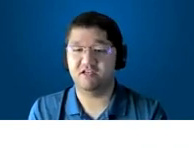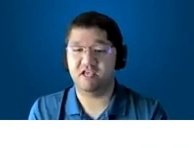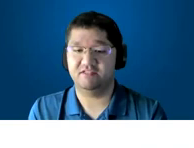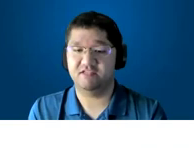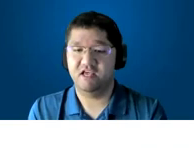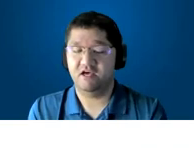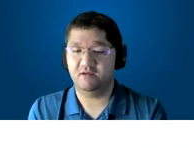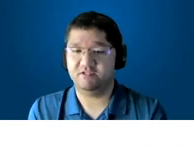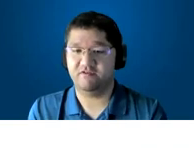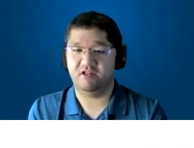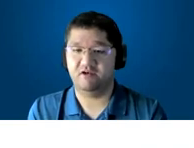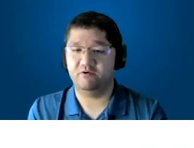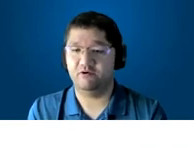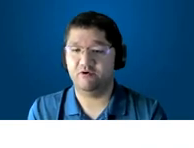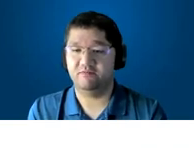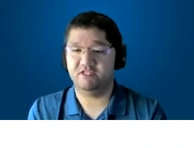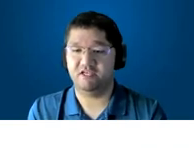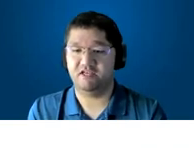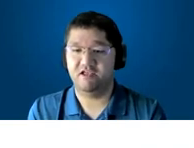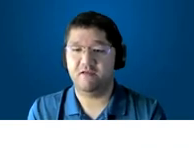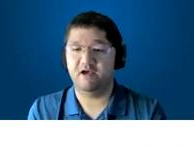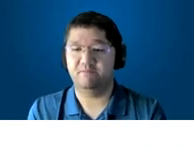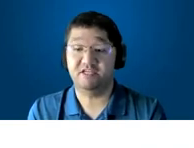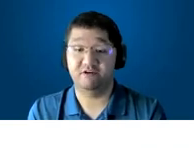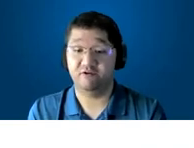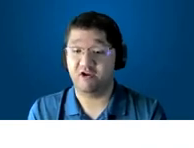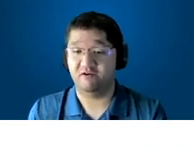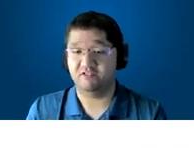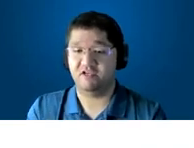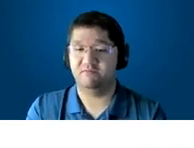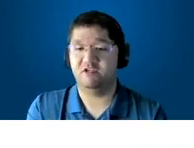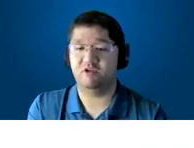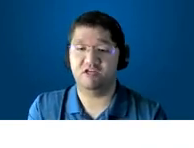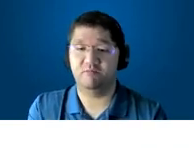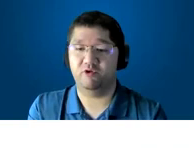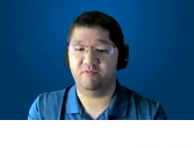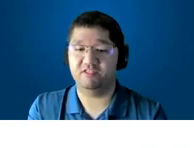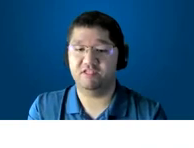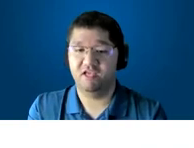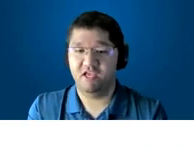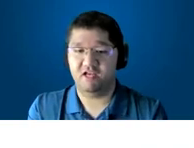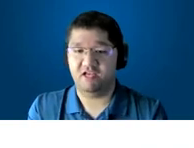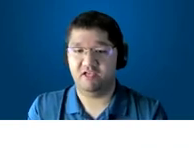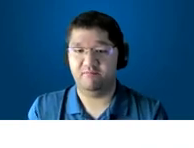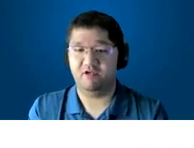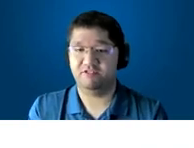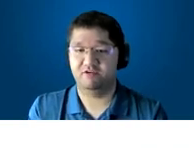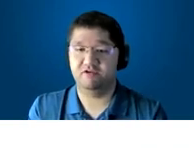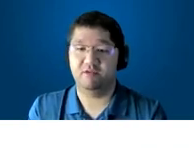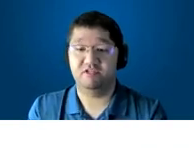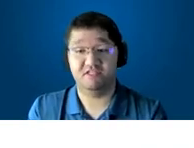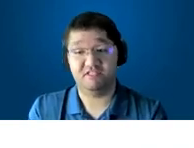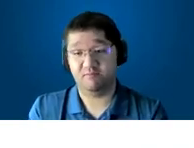consultant and has helped develop programs and material around um community employment and i am